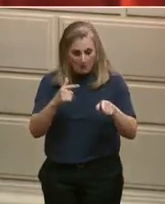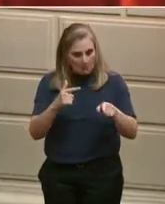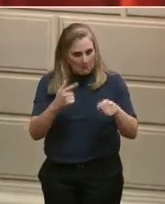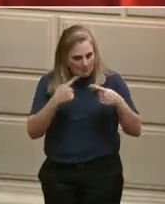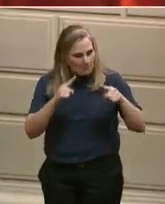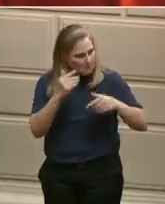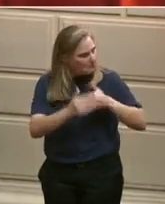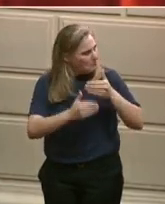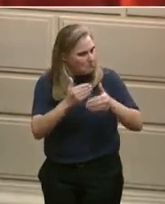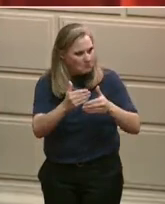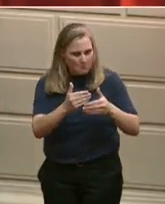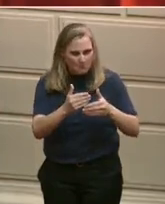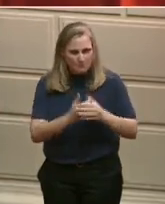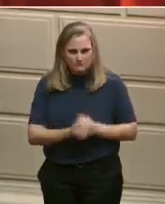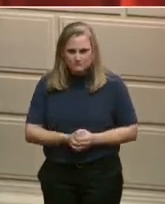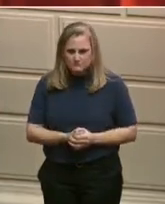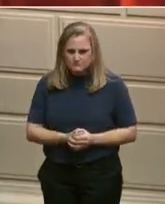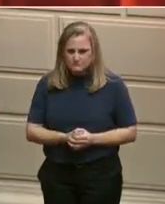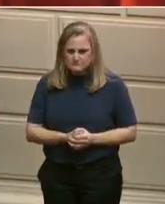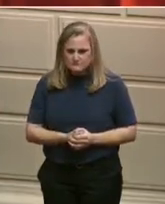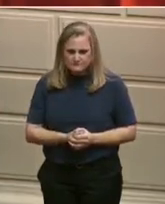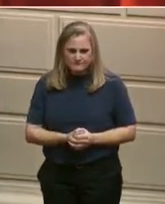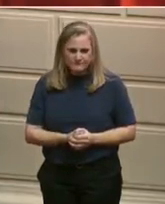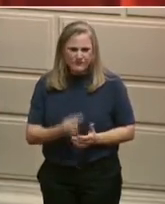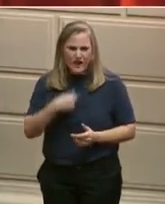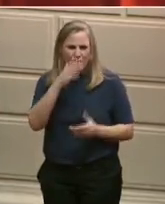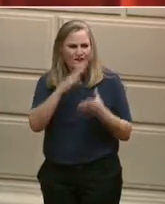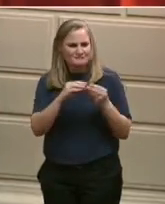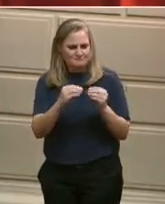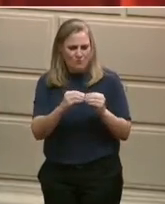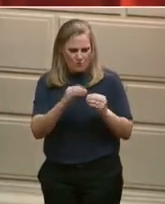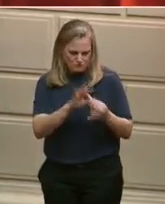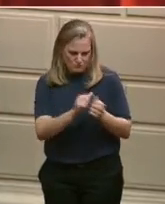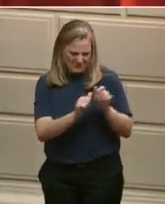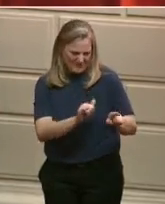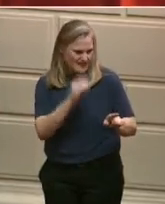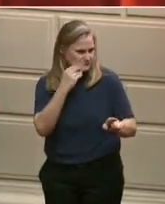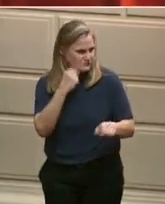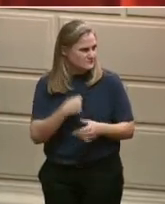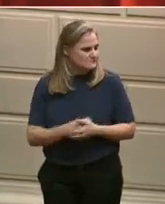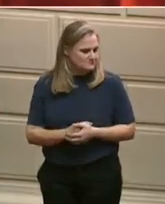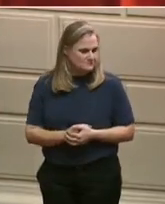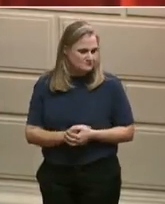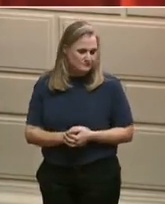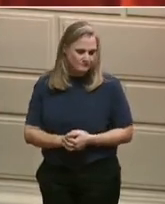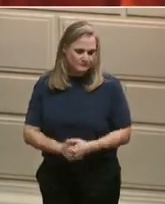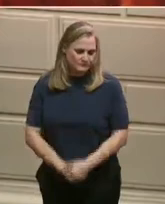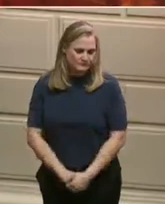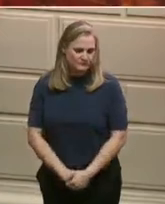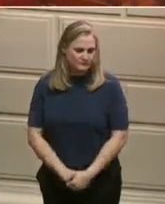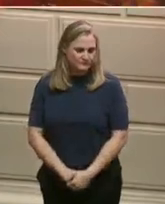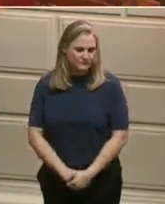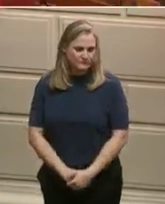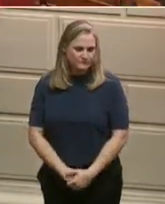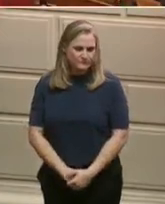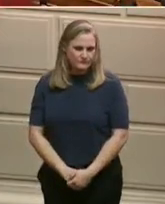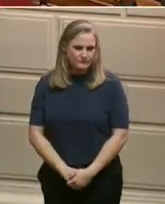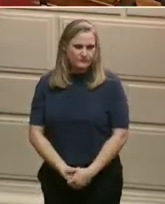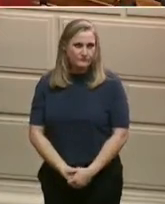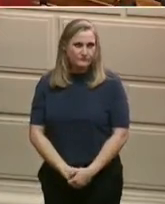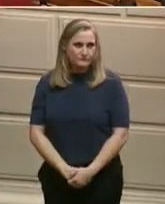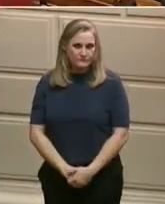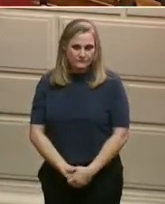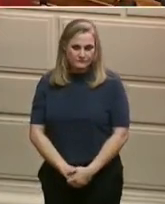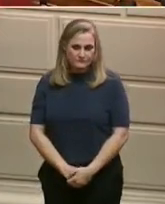I'll have more to share about that, their successes later, in this address. But throughout the team's journey,